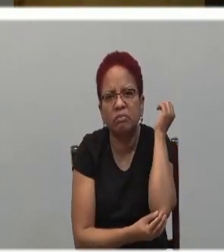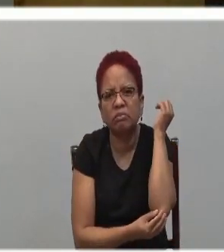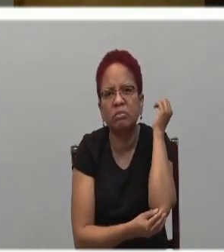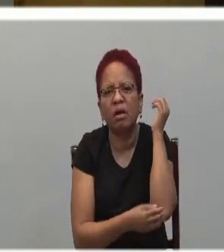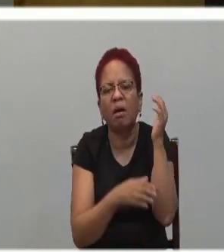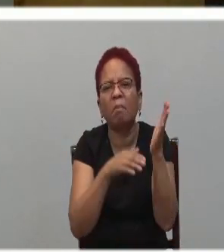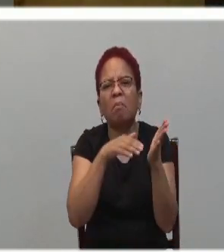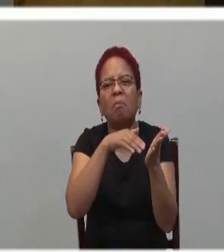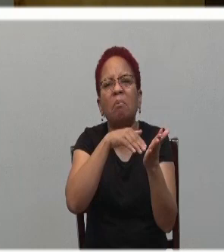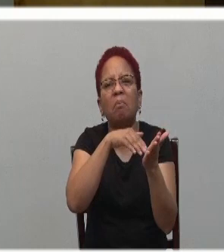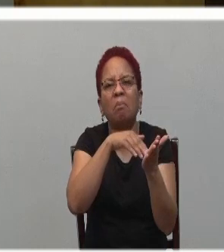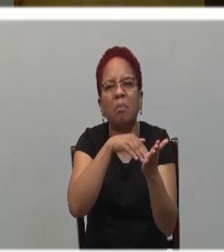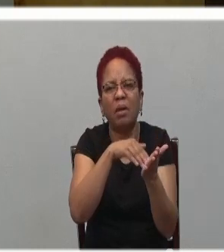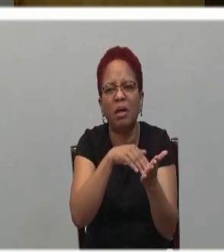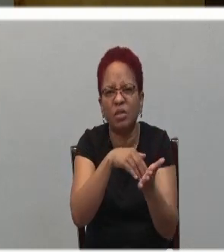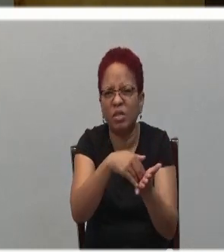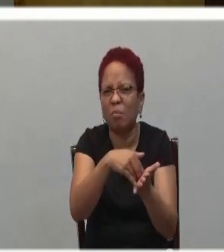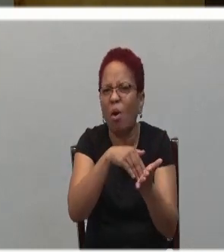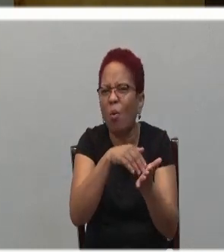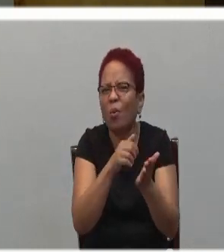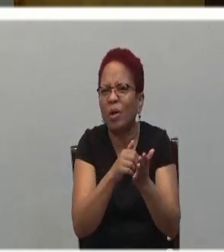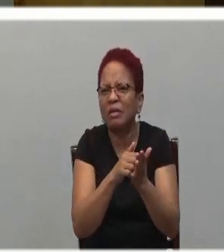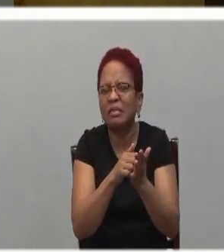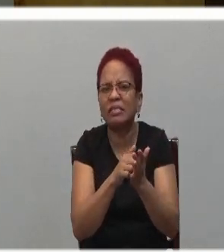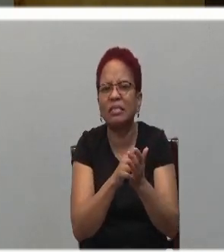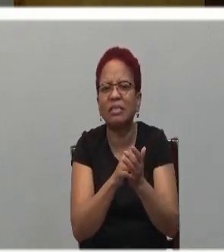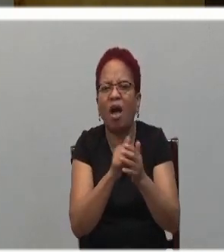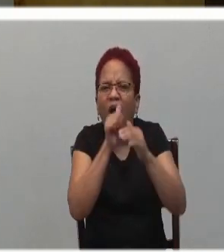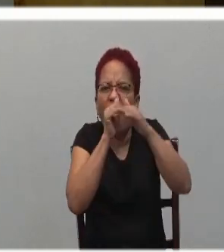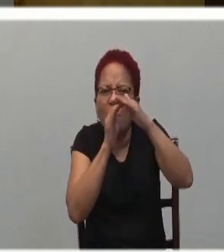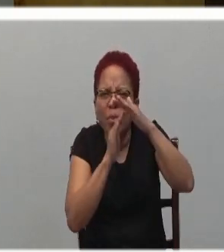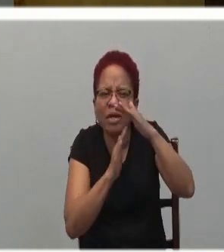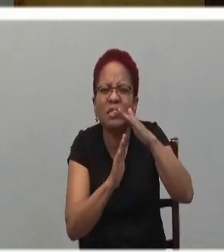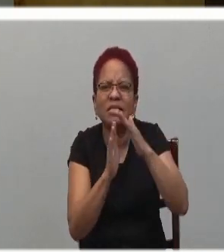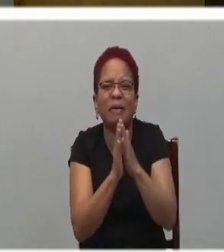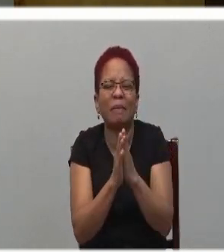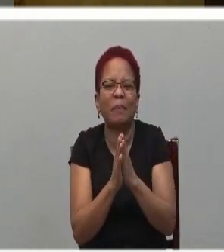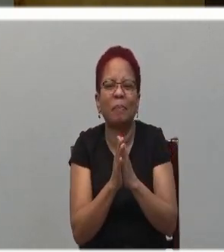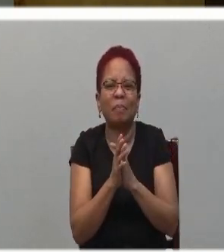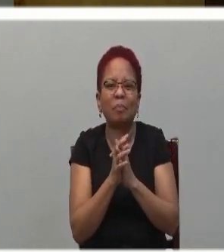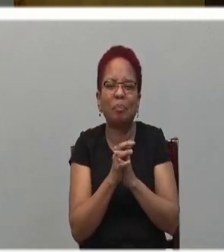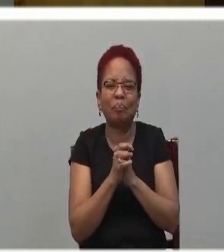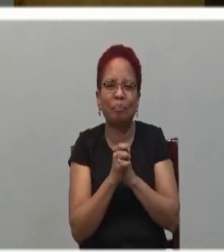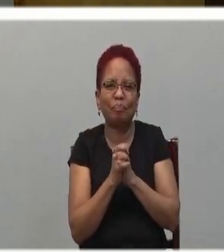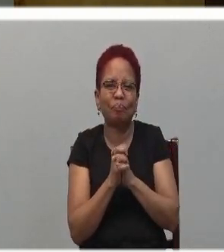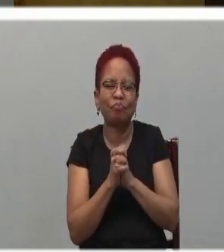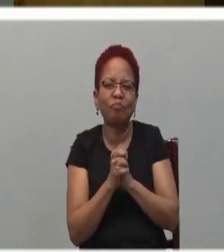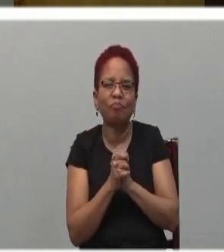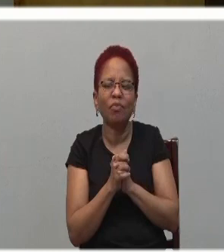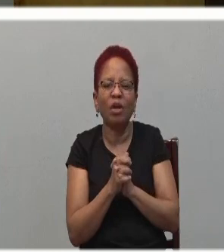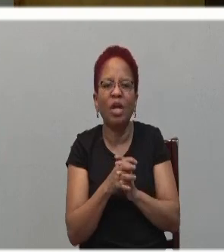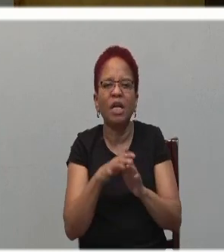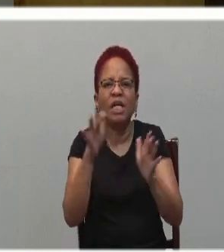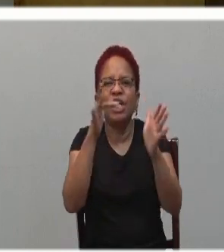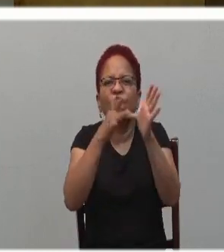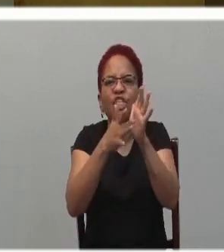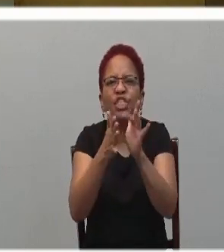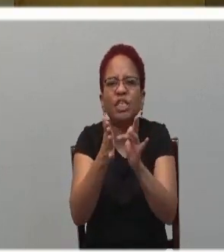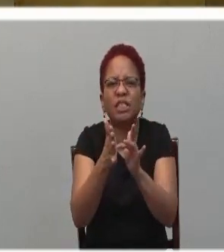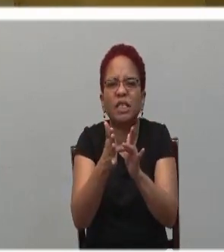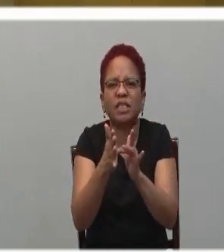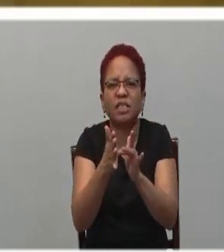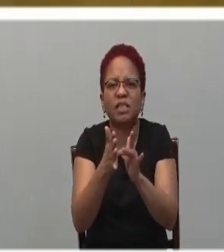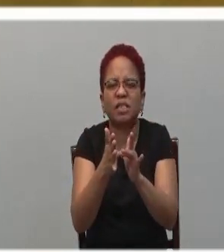And so to help his disciples understand this relationship, Jesus, using